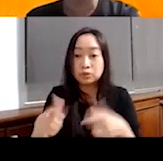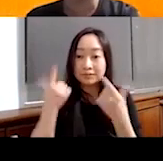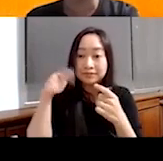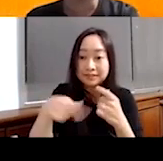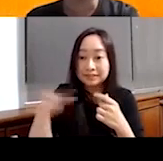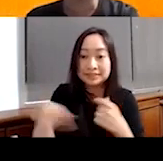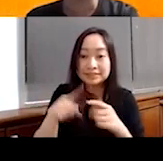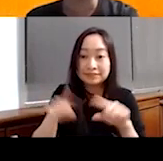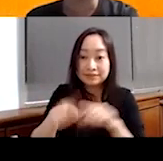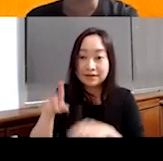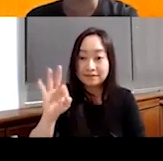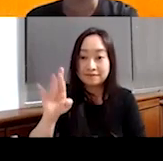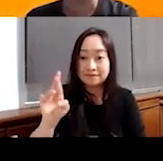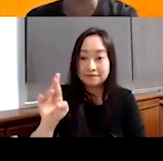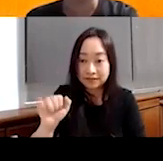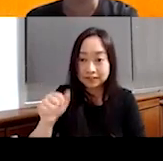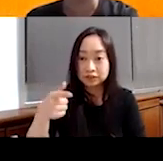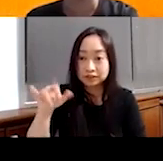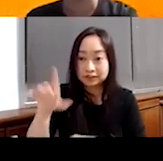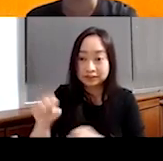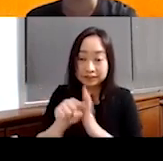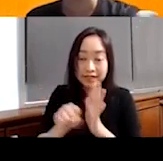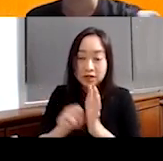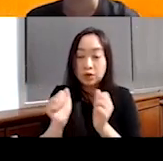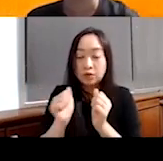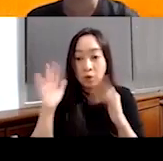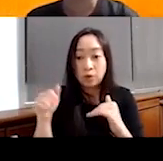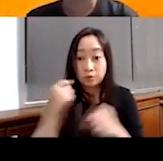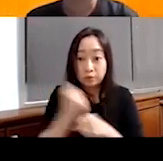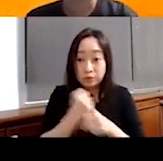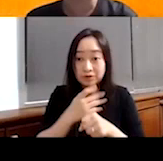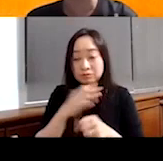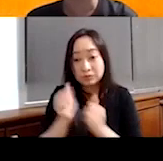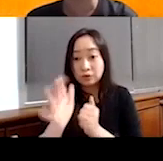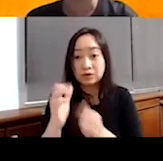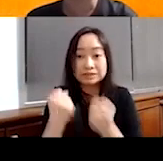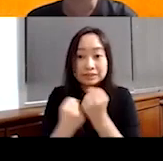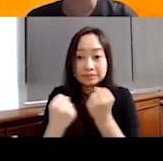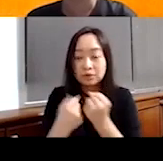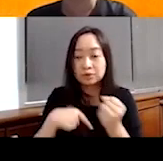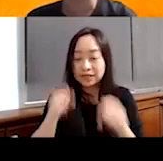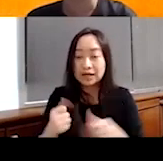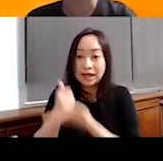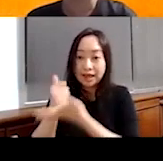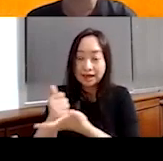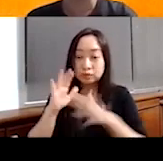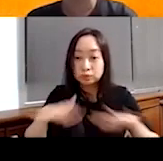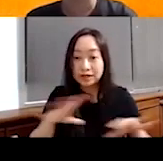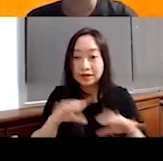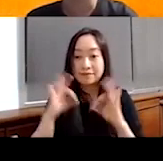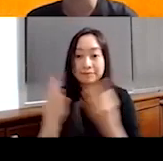So these are some of the work that we do with your support. will be able to, um, help children and families survive,